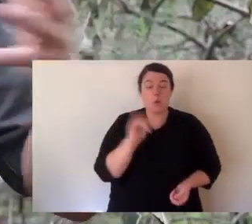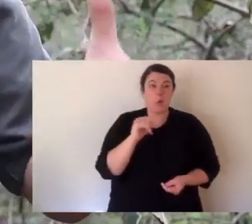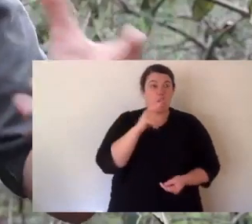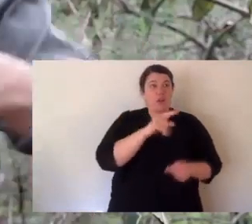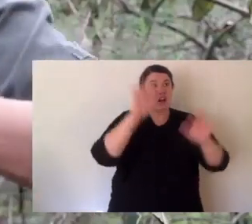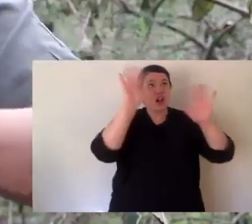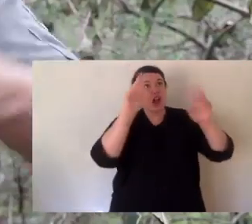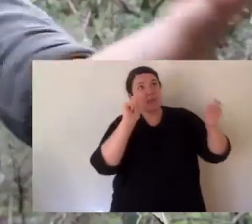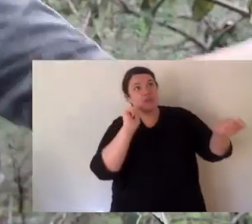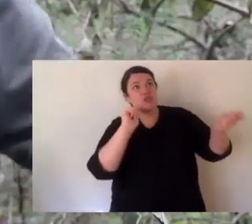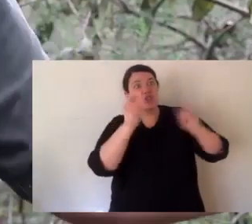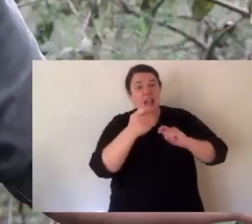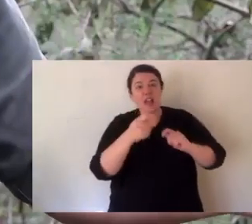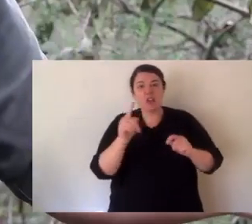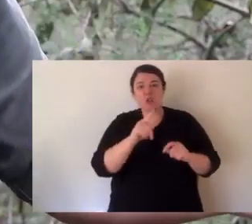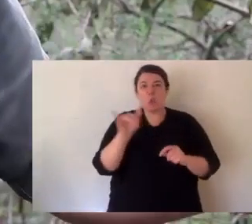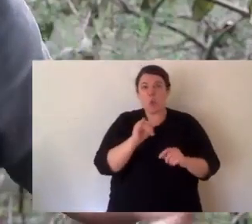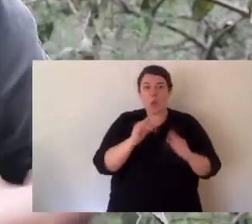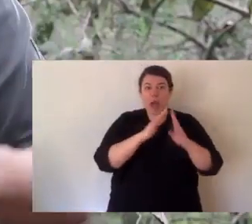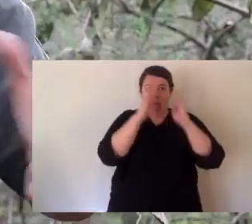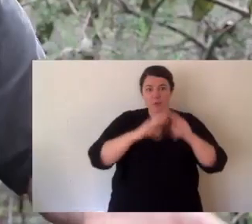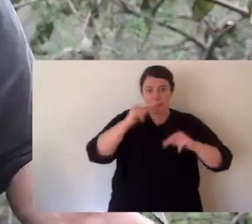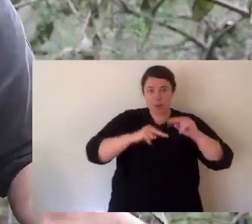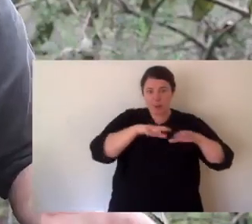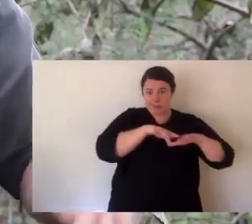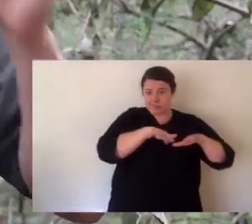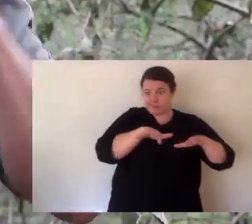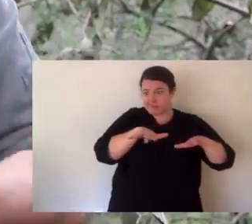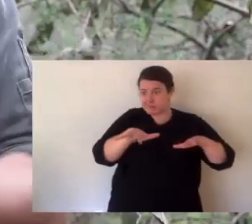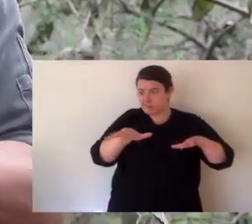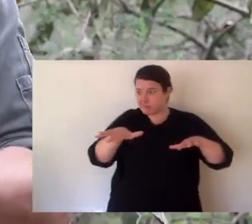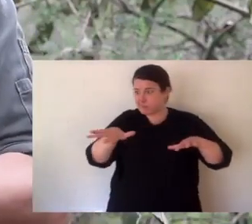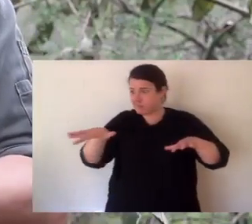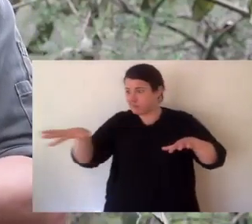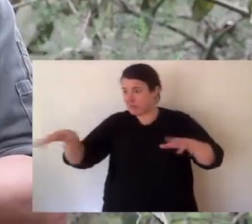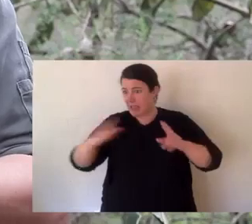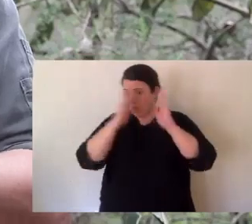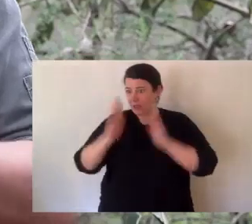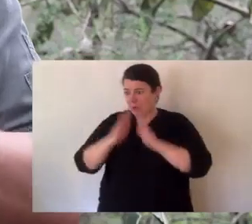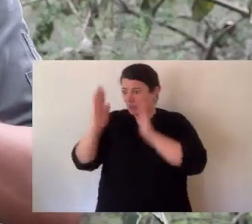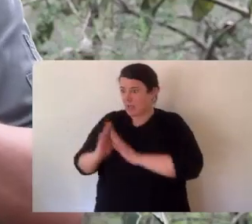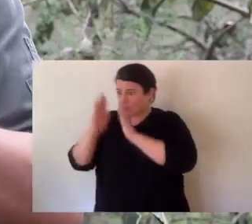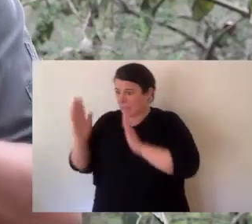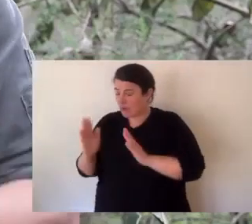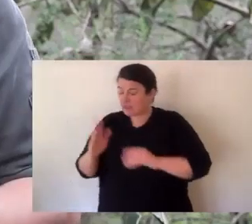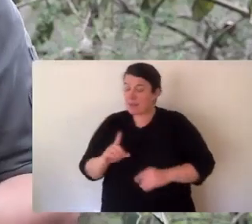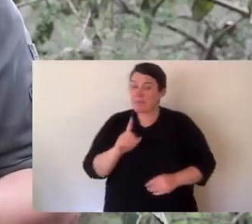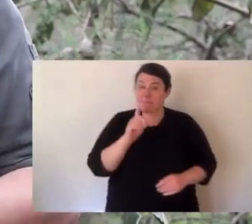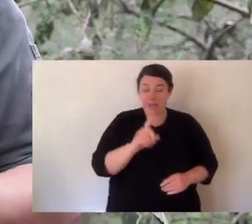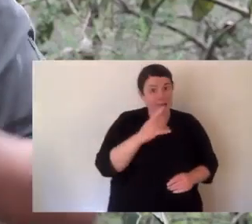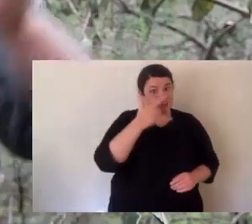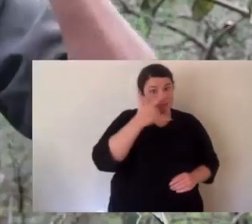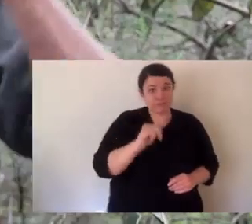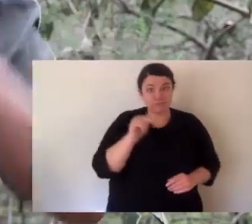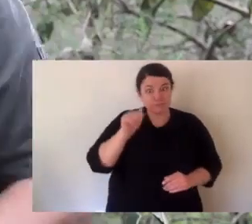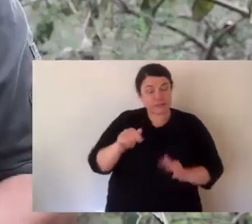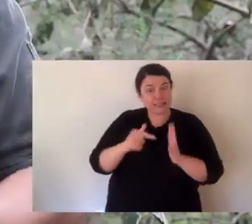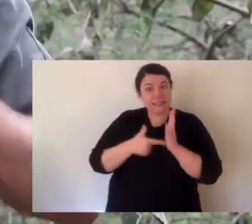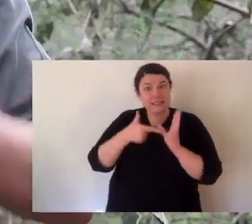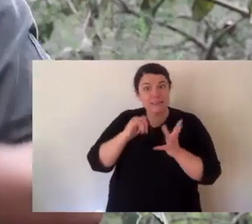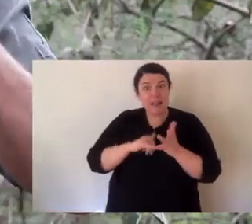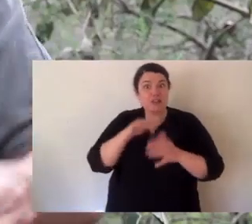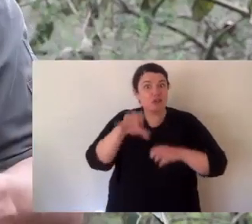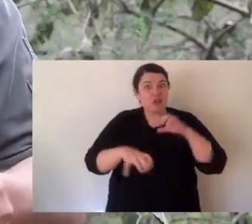urban sprawl when our cities spread out. Lots of animals face that. But the thylacine, it went extinct because it was